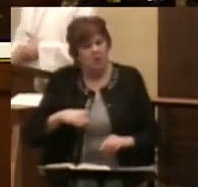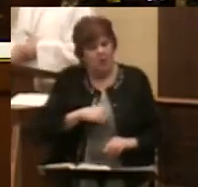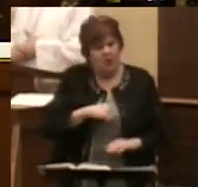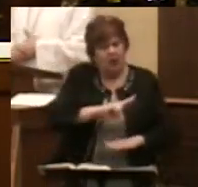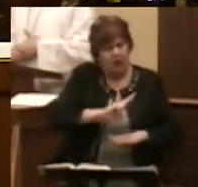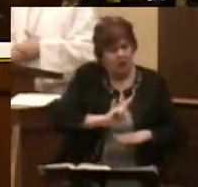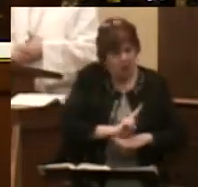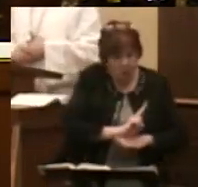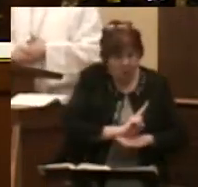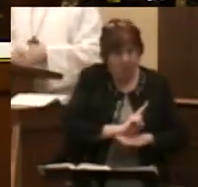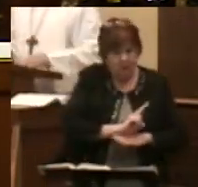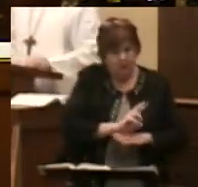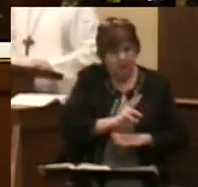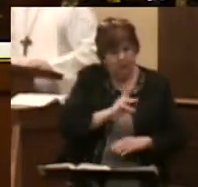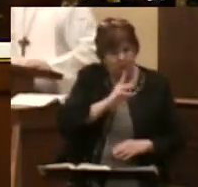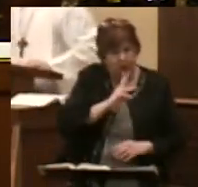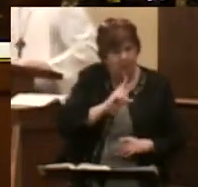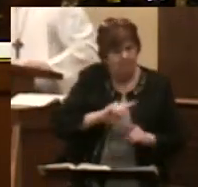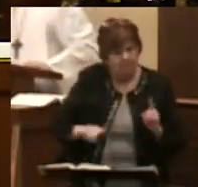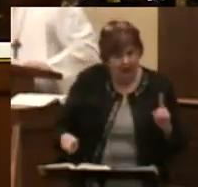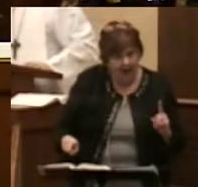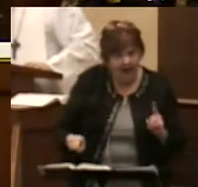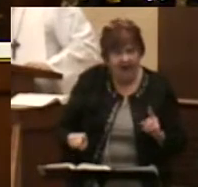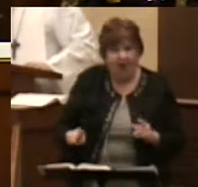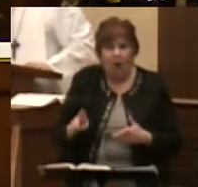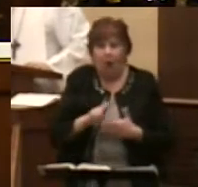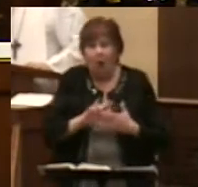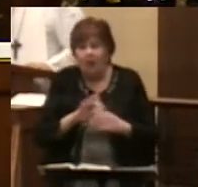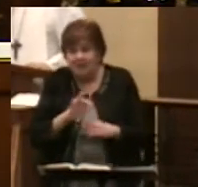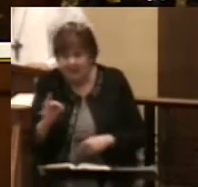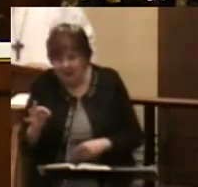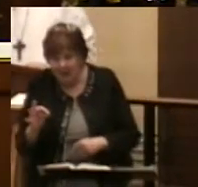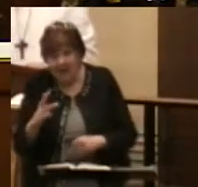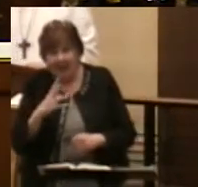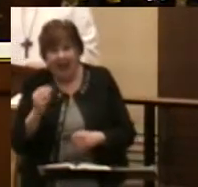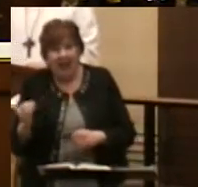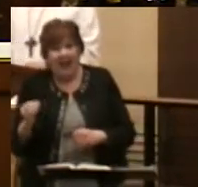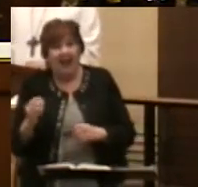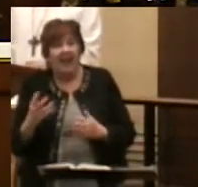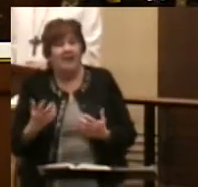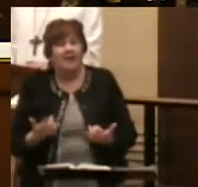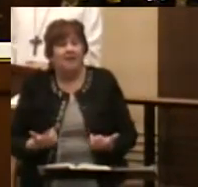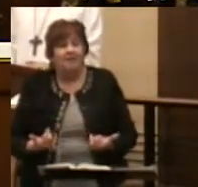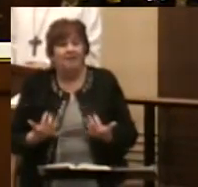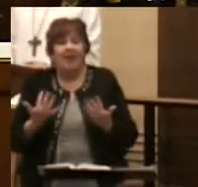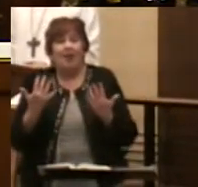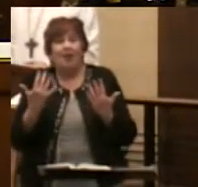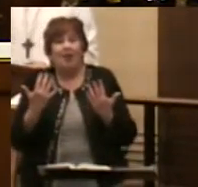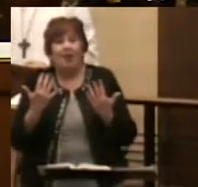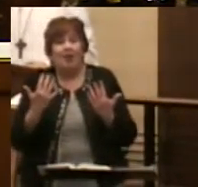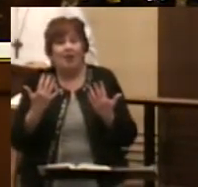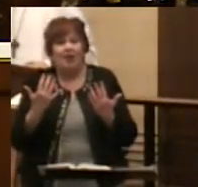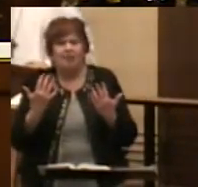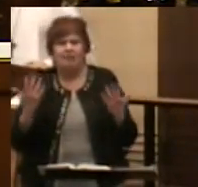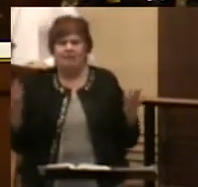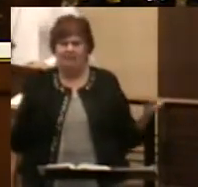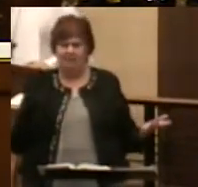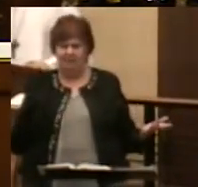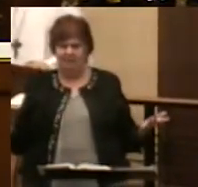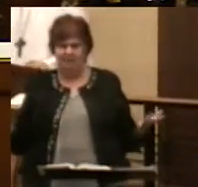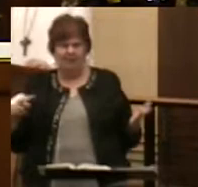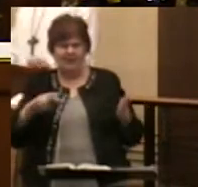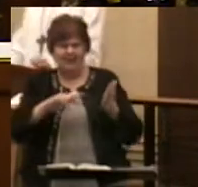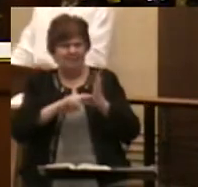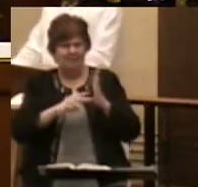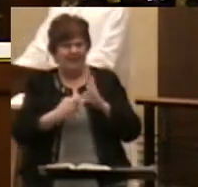baptism of the Holy Spirit. And with fire, John says. But what in the world does that mean?